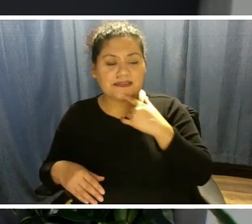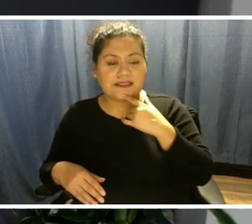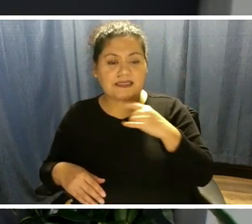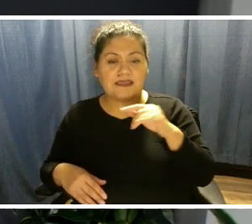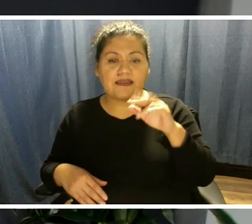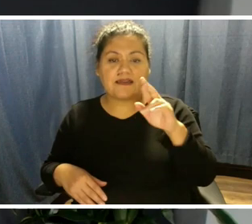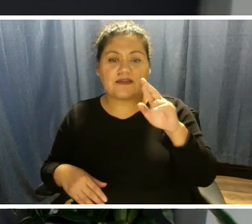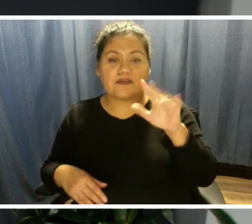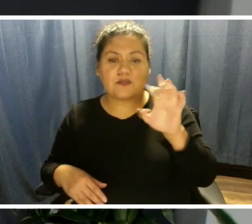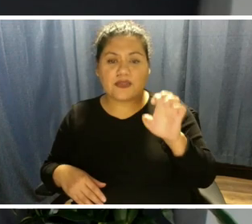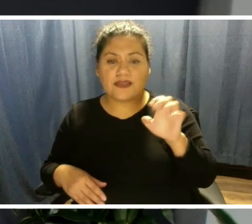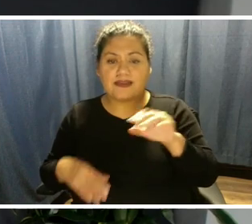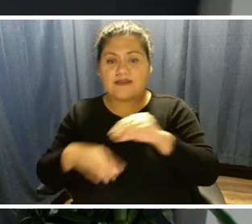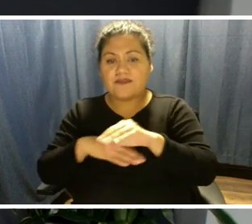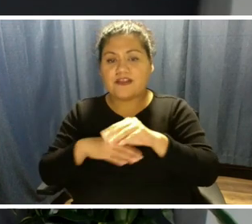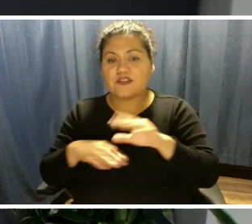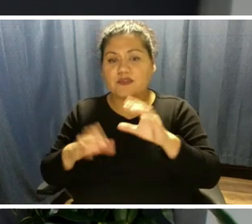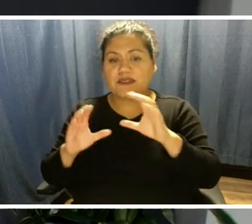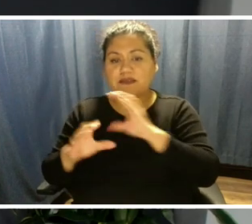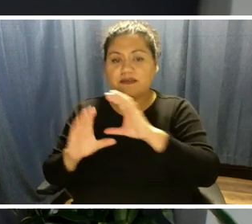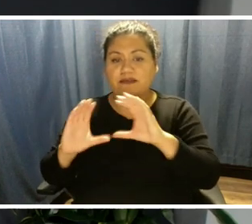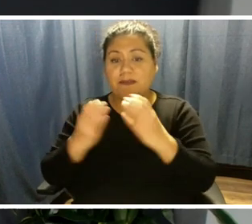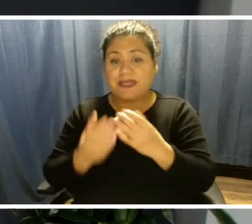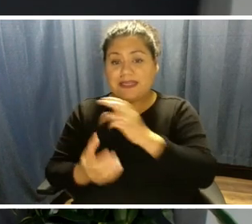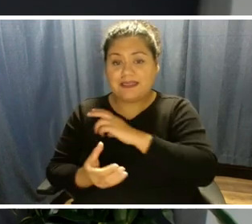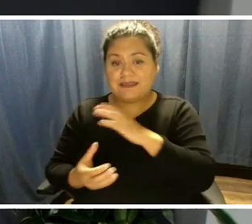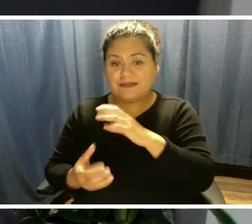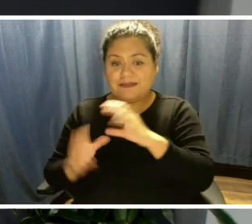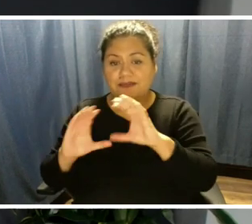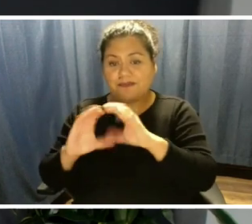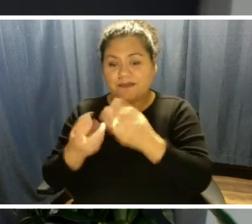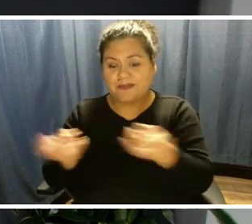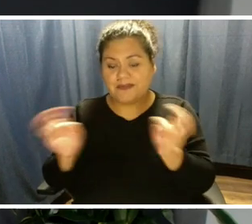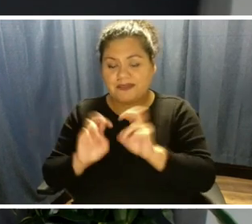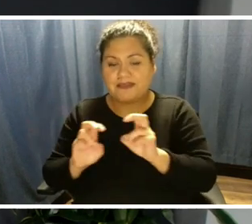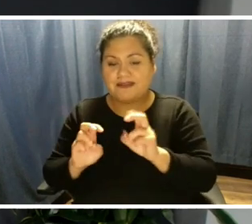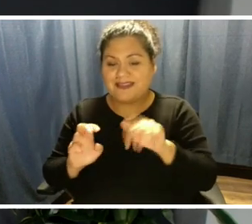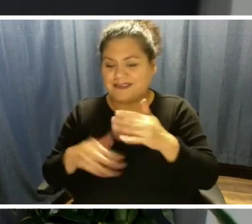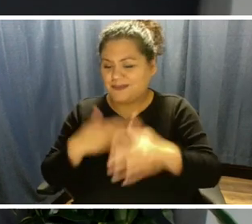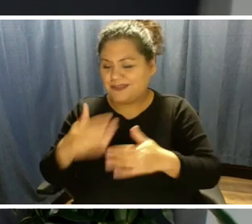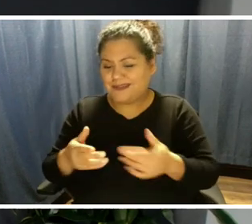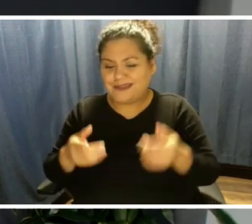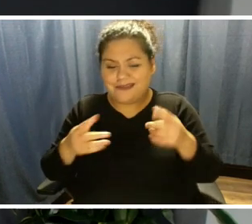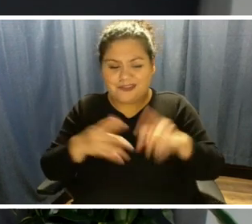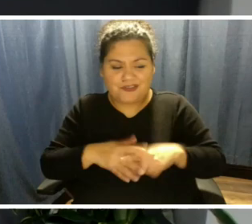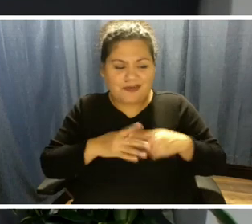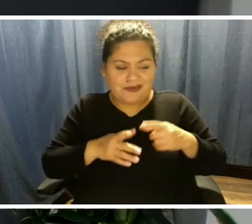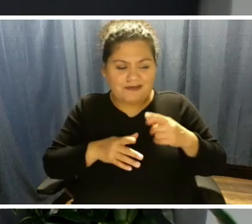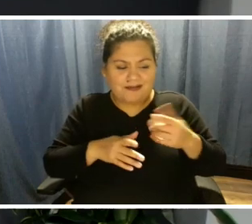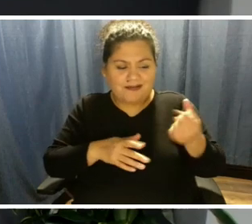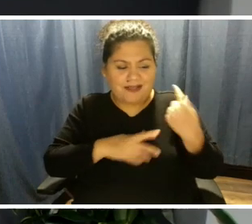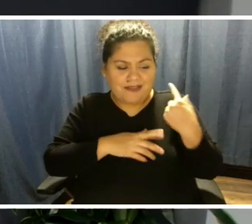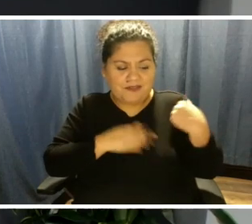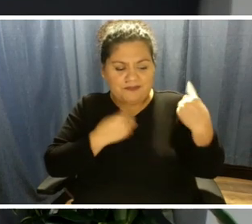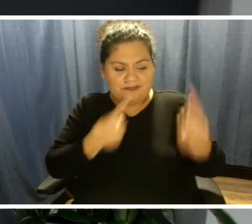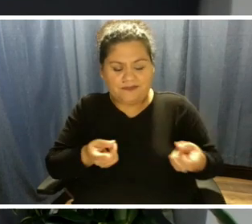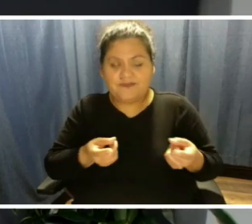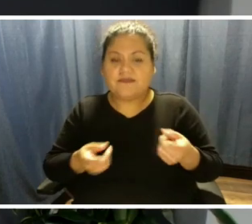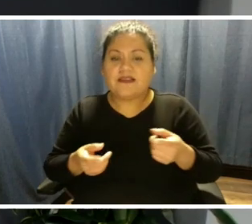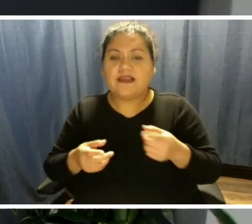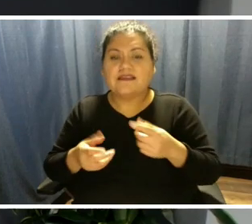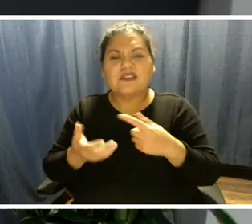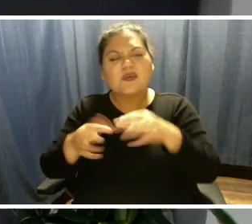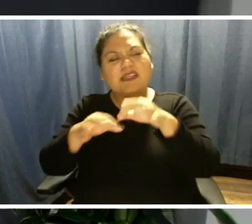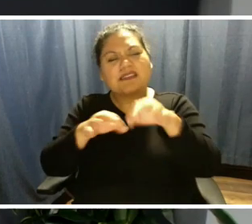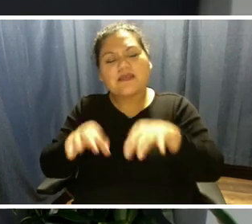committee, this has been a process that's been going on since last year. So talk to us a little bit about the process, how we're getting